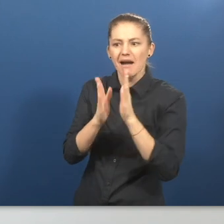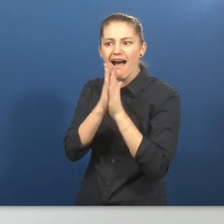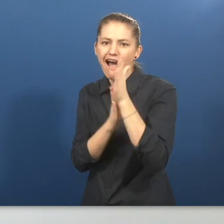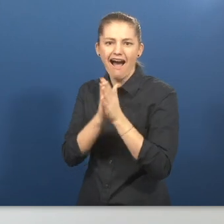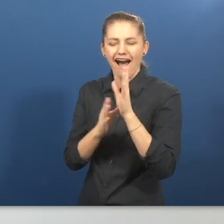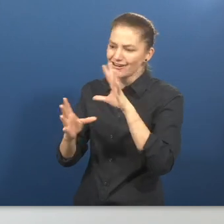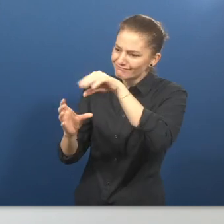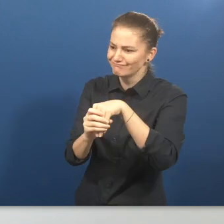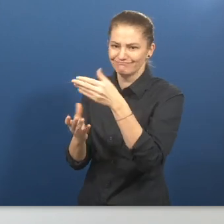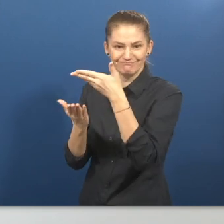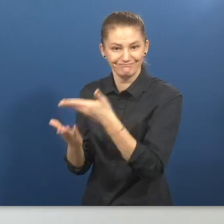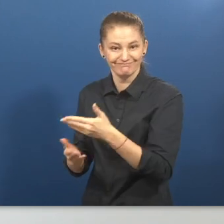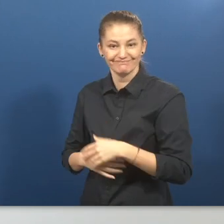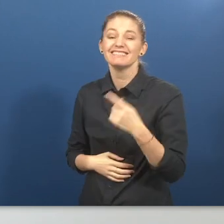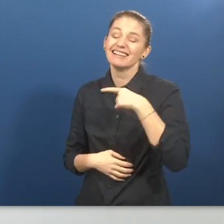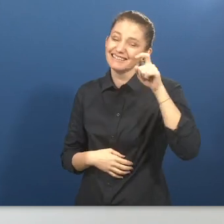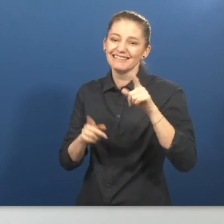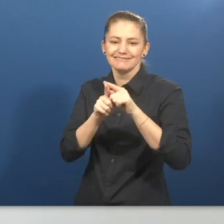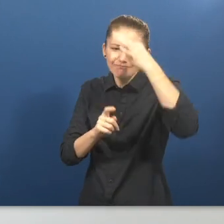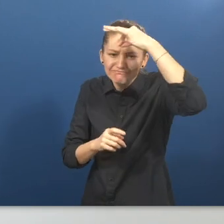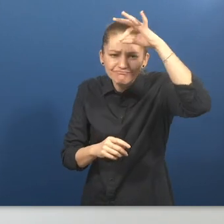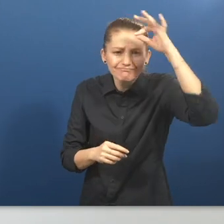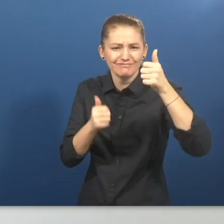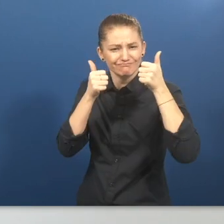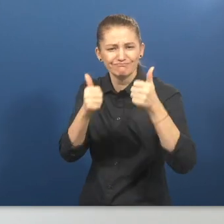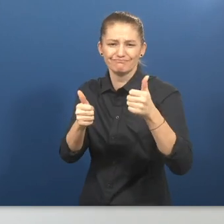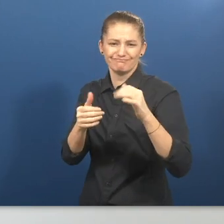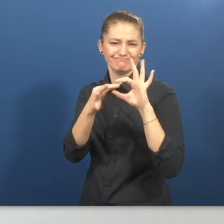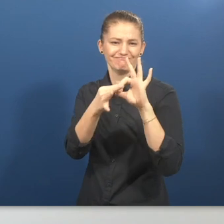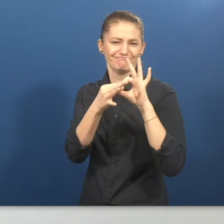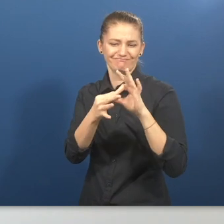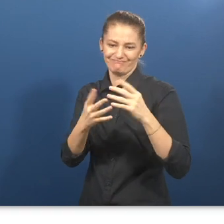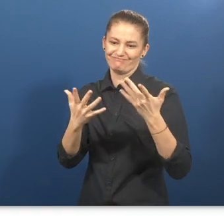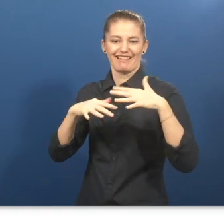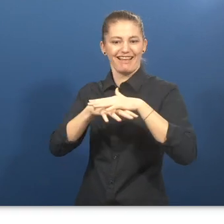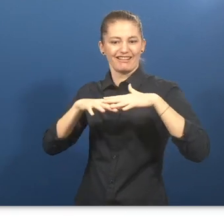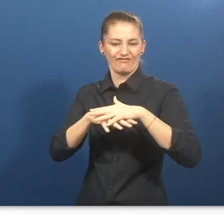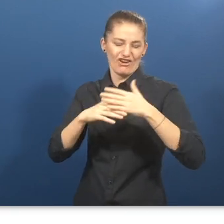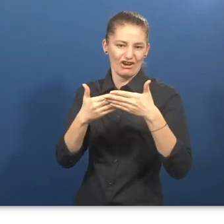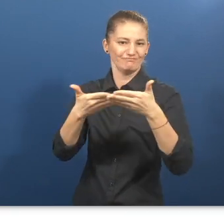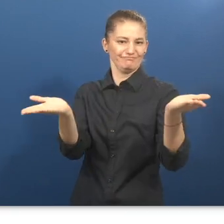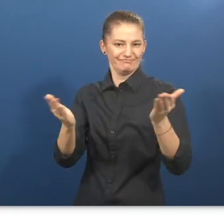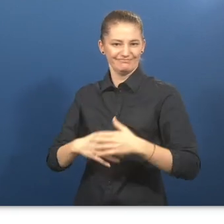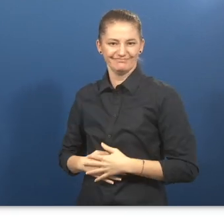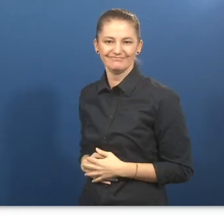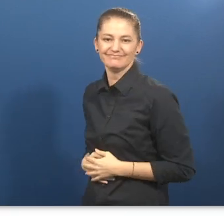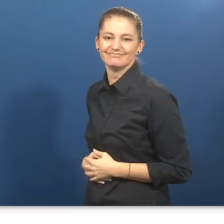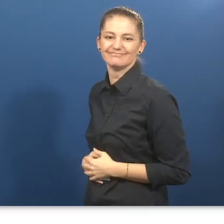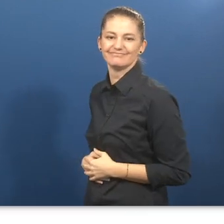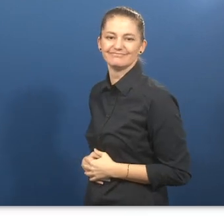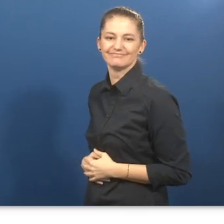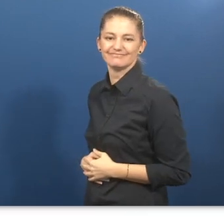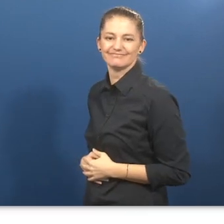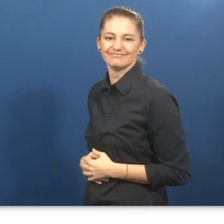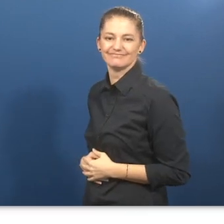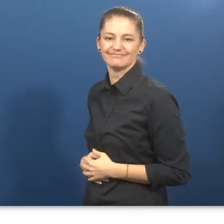like-minded and impact driven investors and network of local connectors zero project a world without